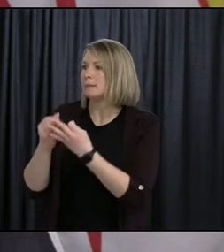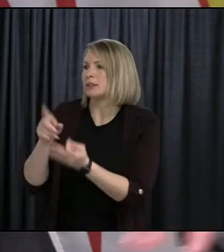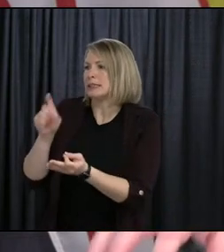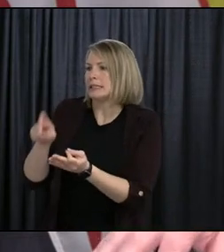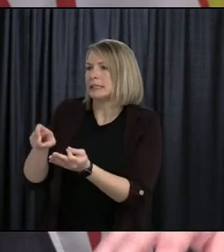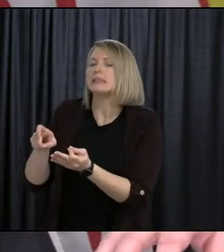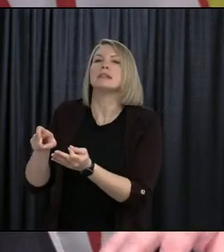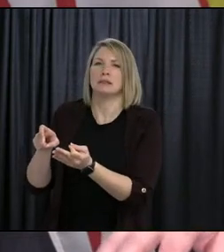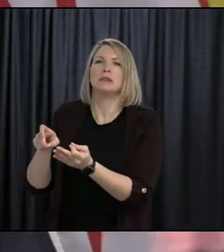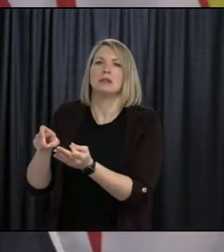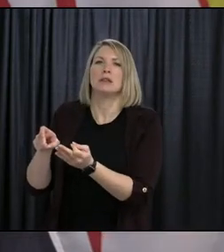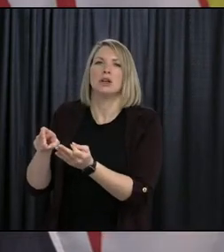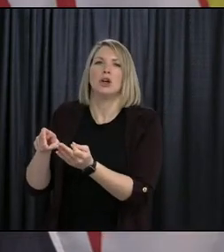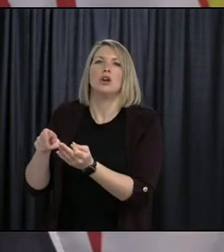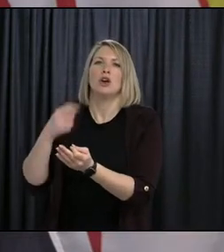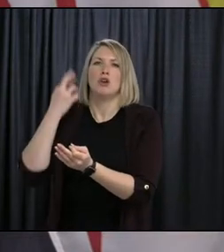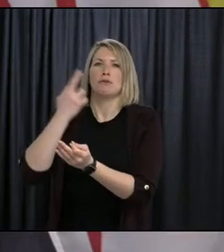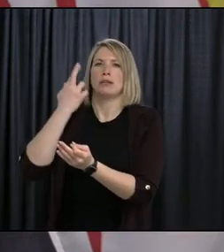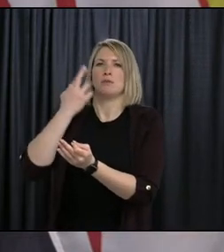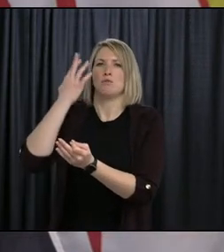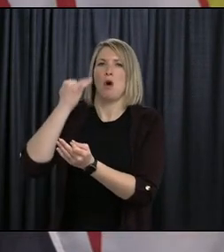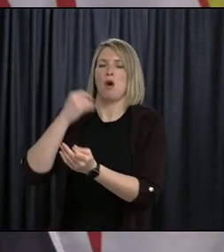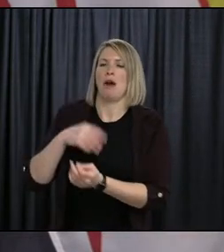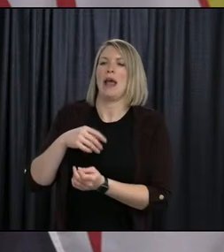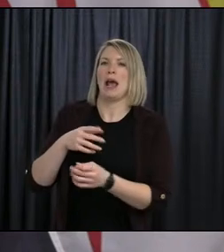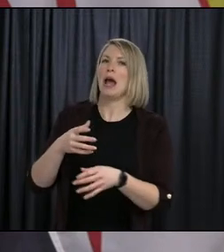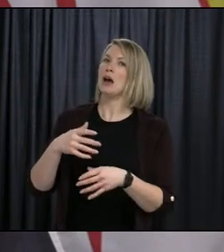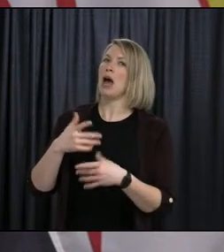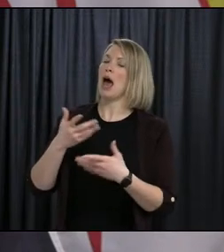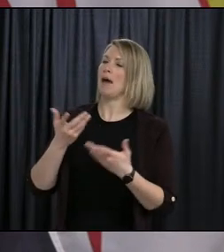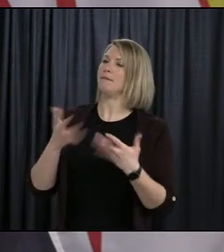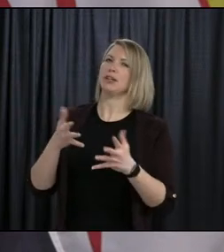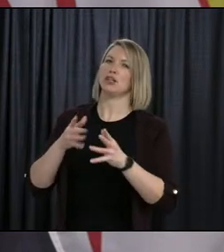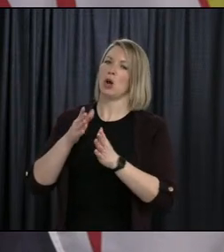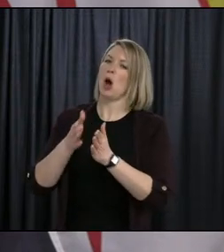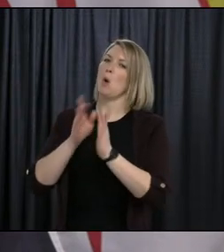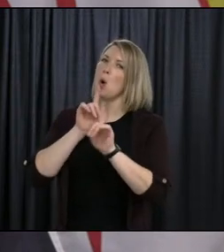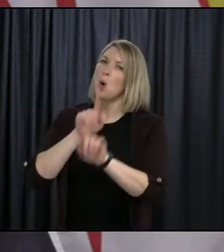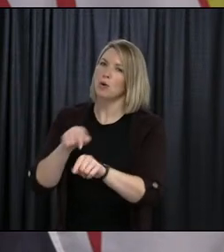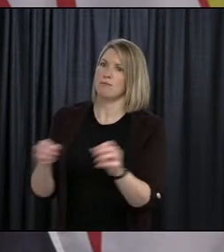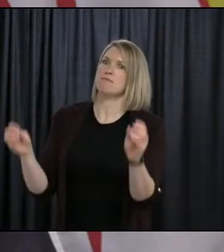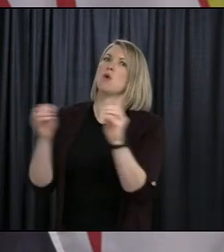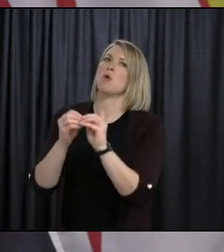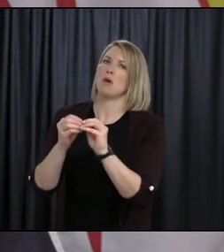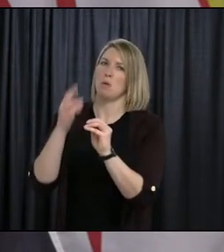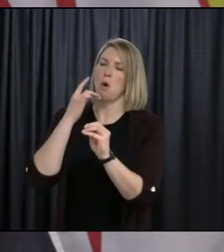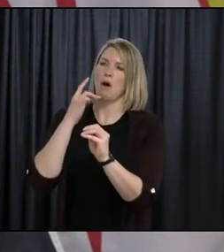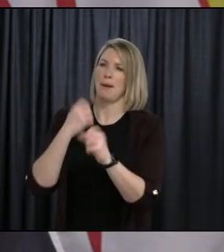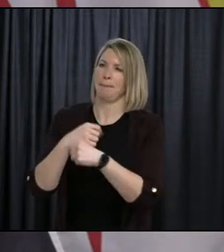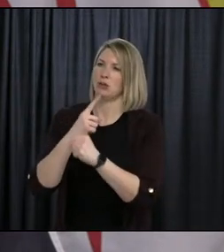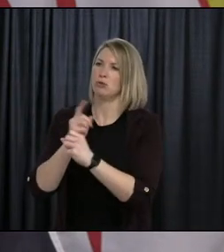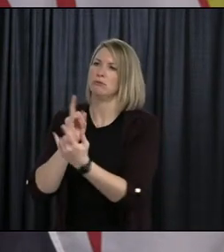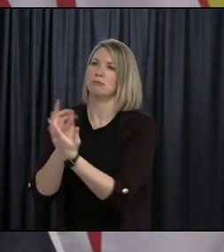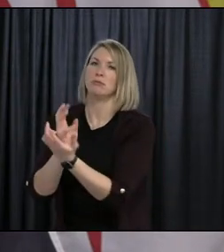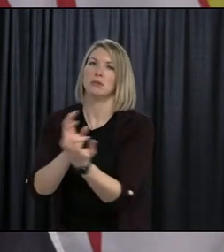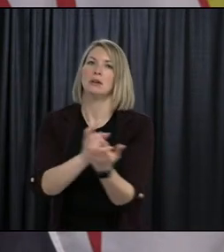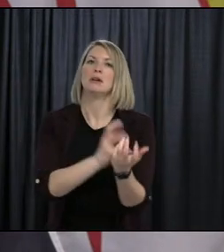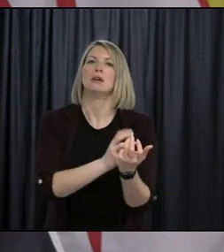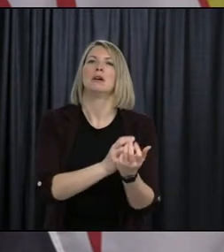requirement. And that's why we sourced the additional 2,000. Right. And is there a solution to those people who do not have internet?